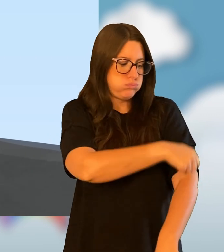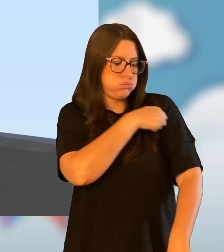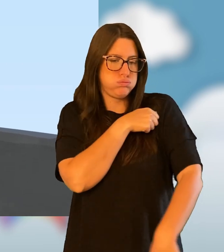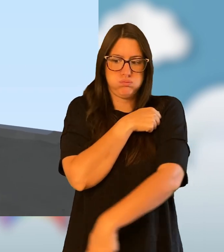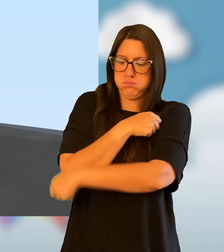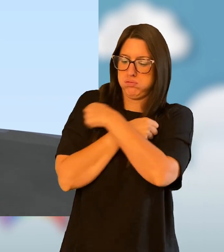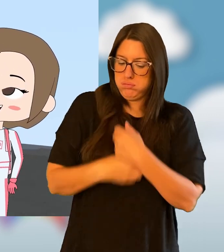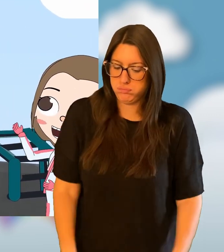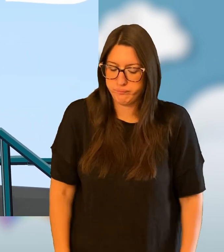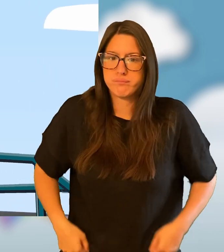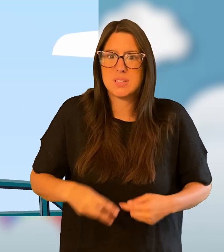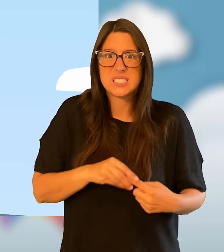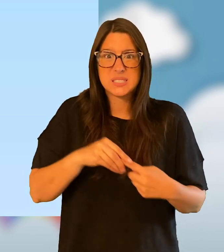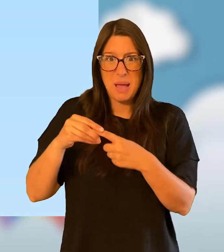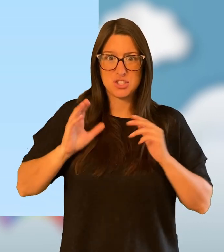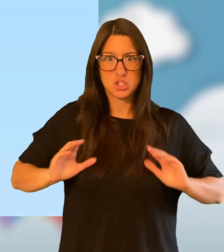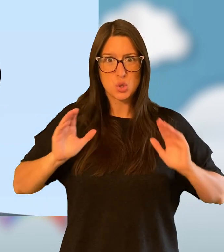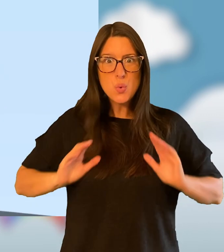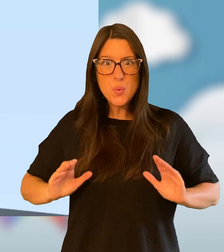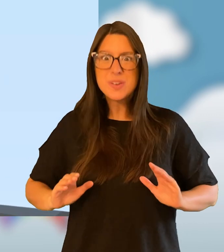special spaceship kind.